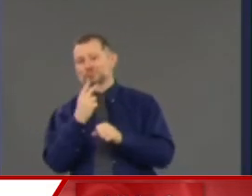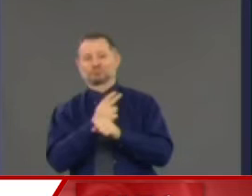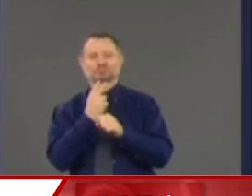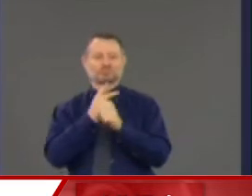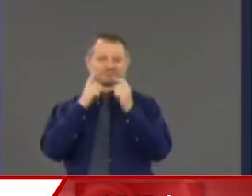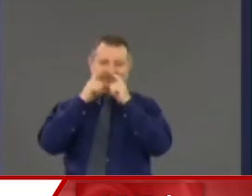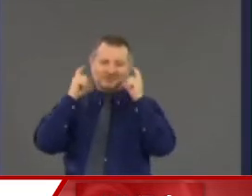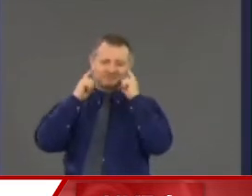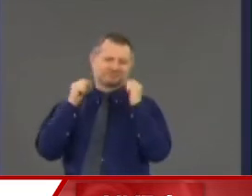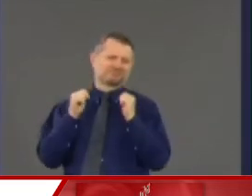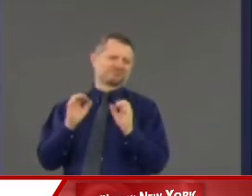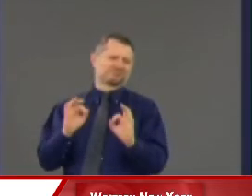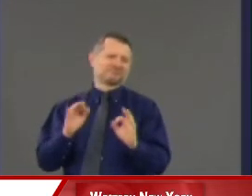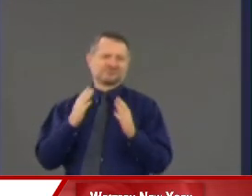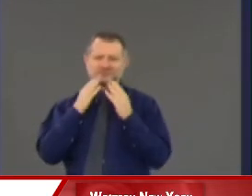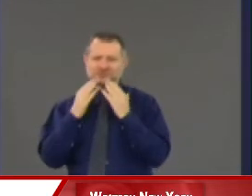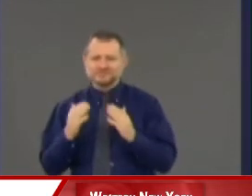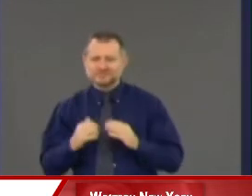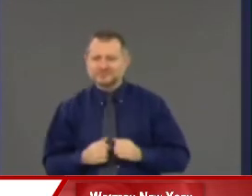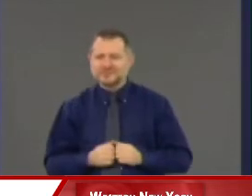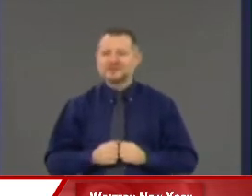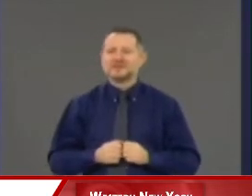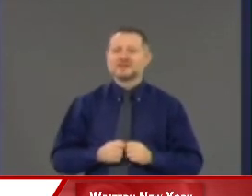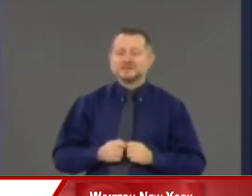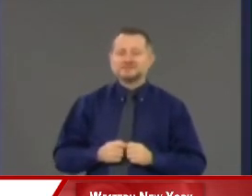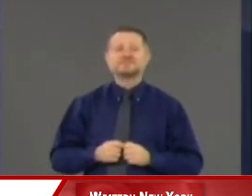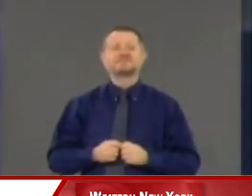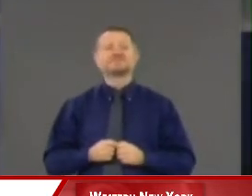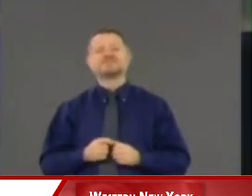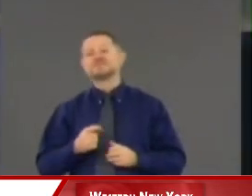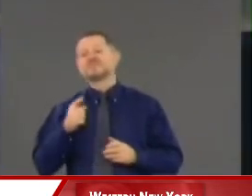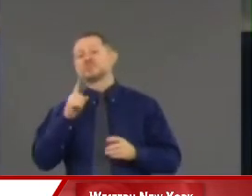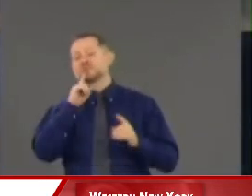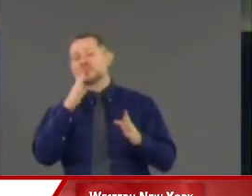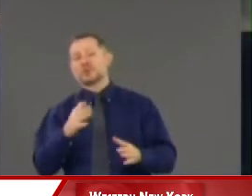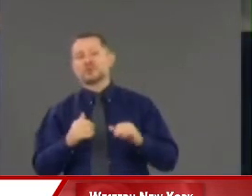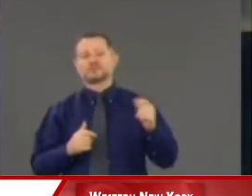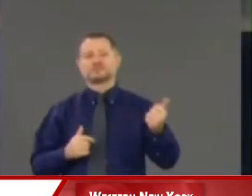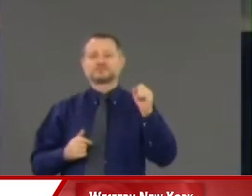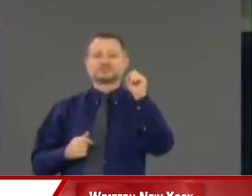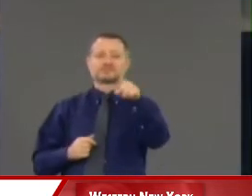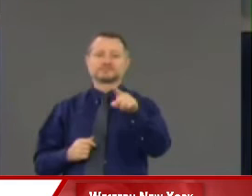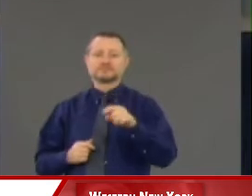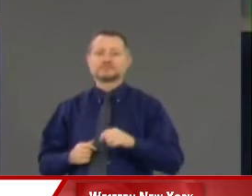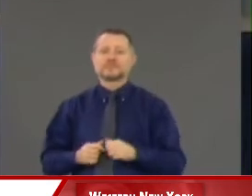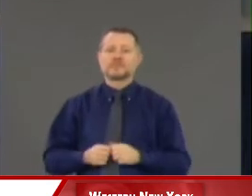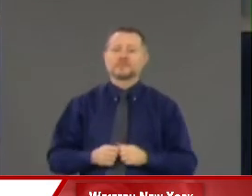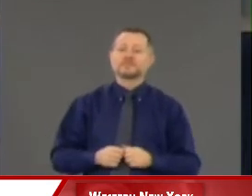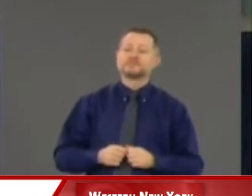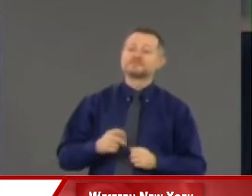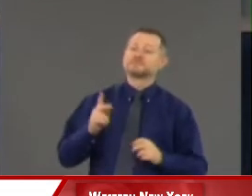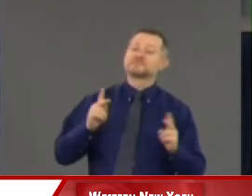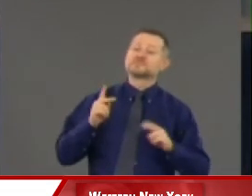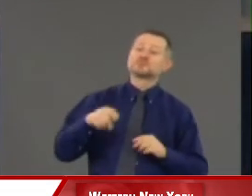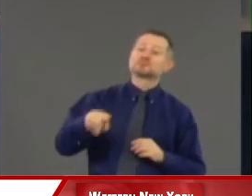positive factor. So those are the positives. Would you suggest people not go out and protest?